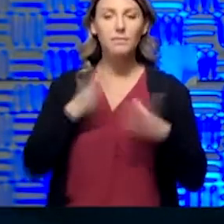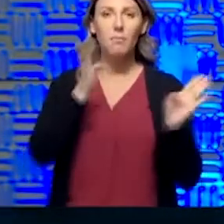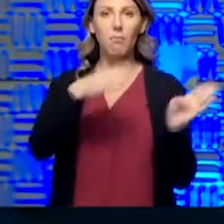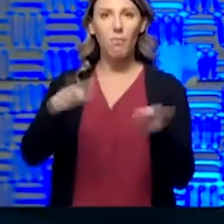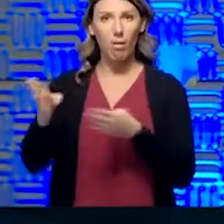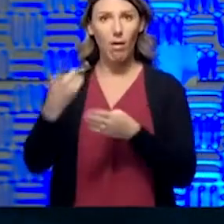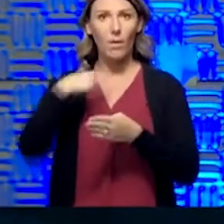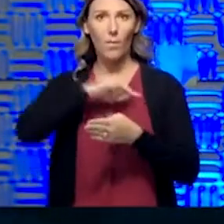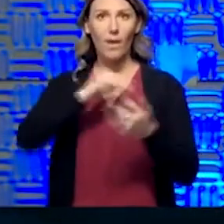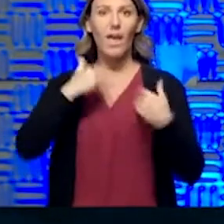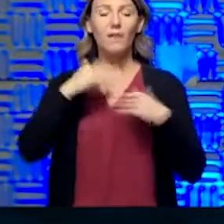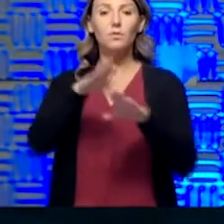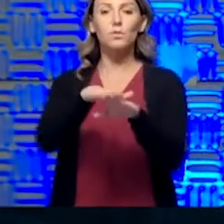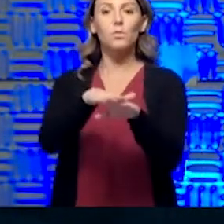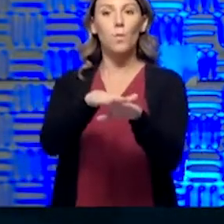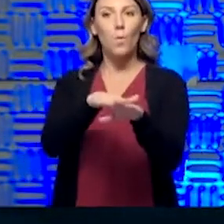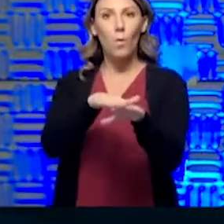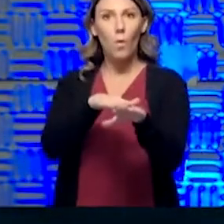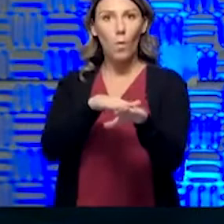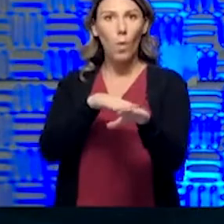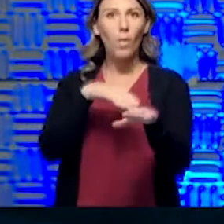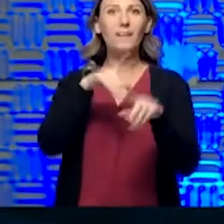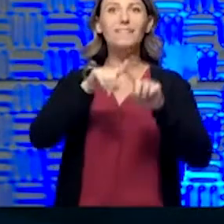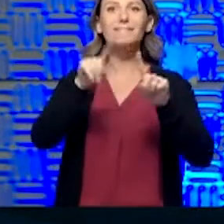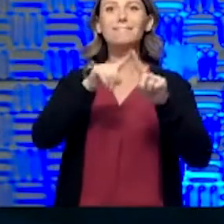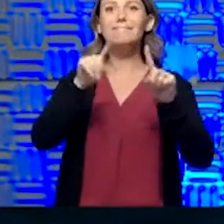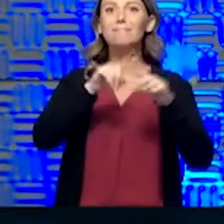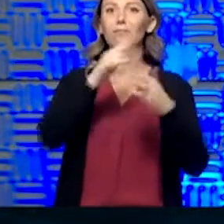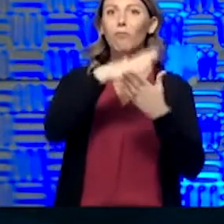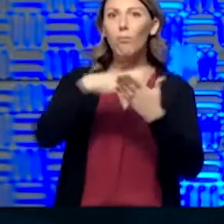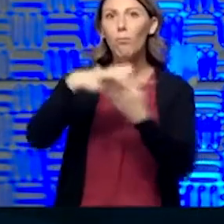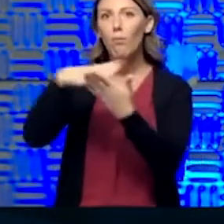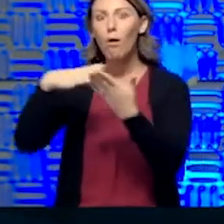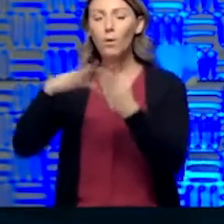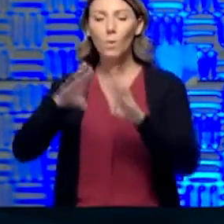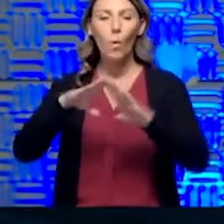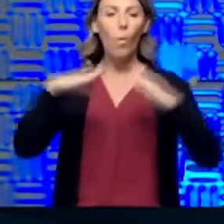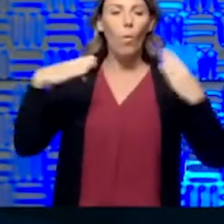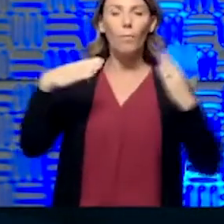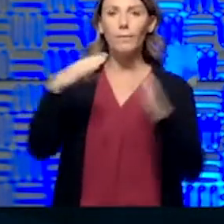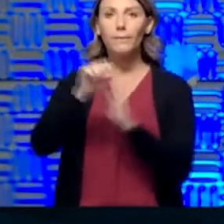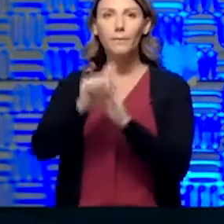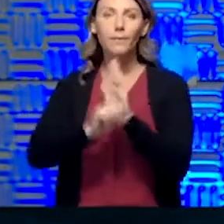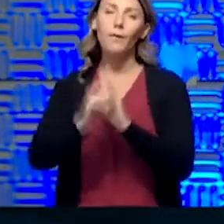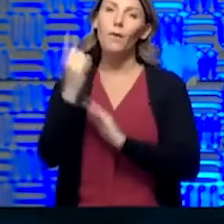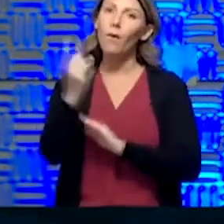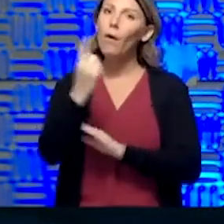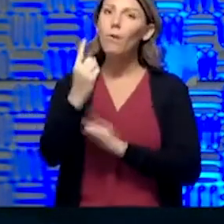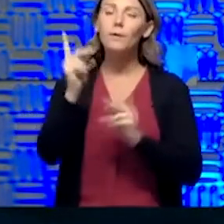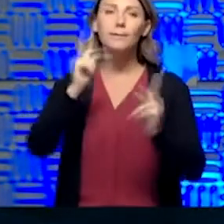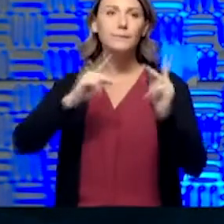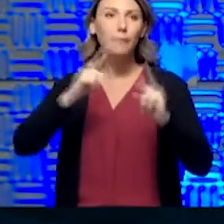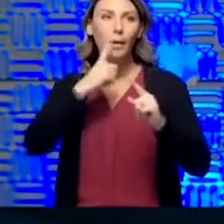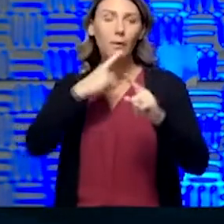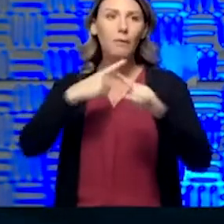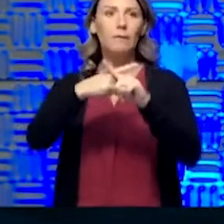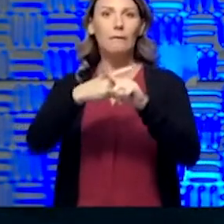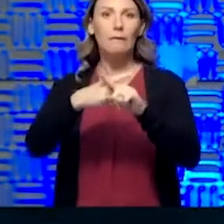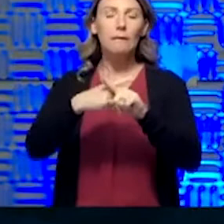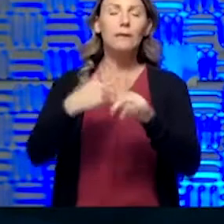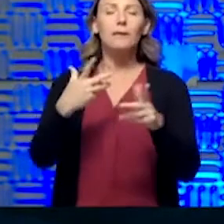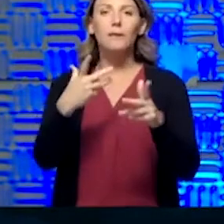have to gradually in phases open up the state. It's always controversial, and I'm sure we'll get people to think what's too liberal. I'm sure there's others